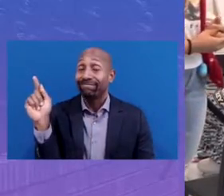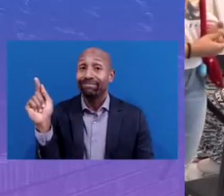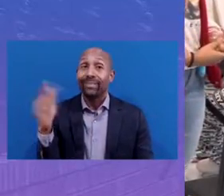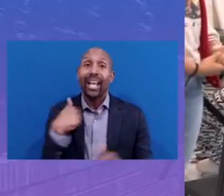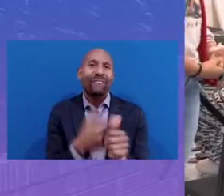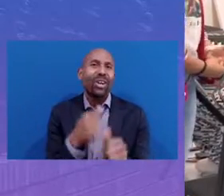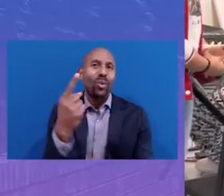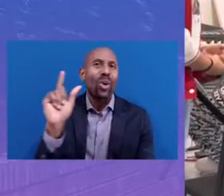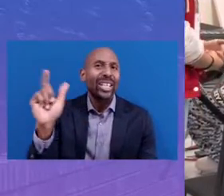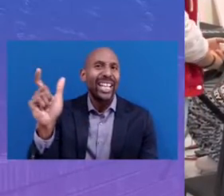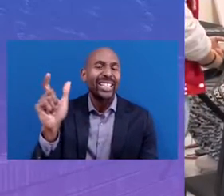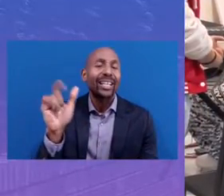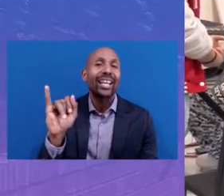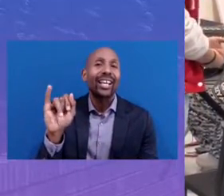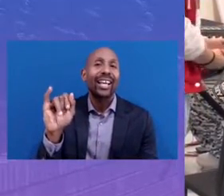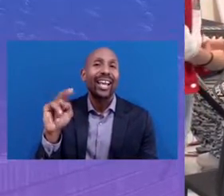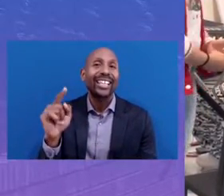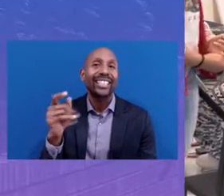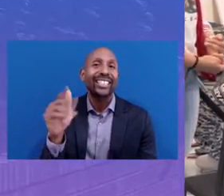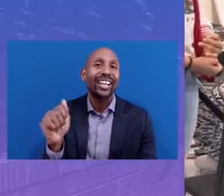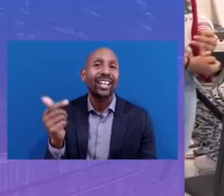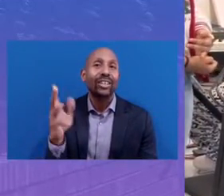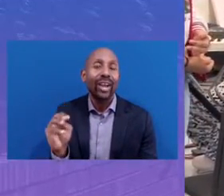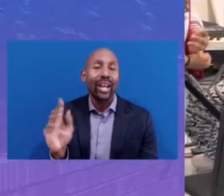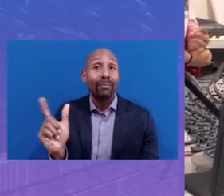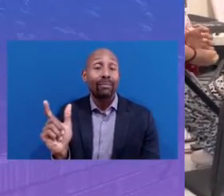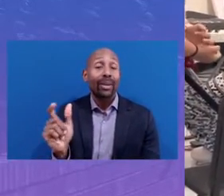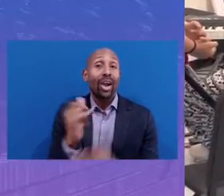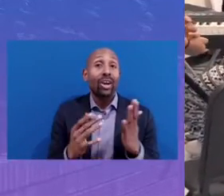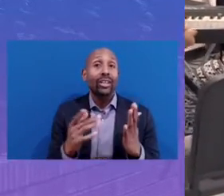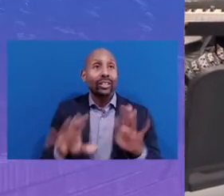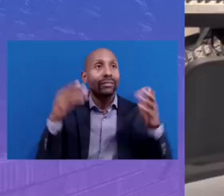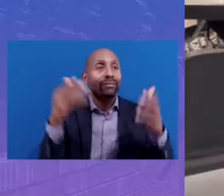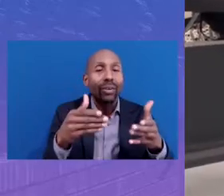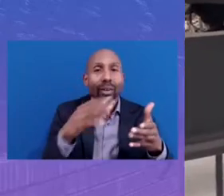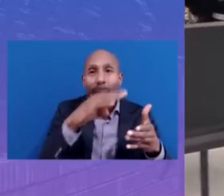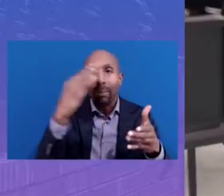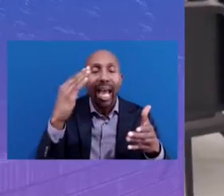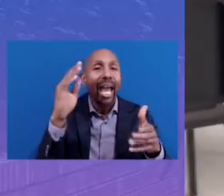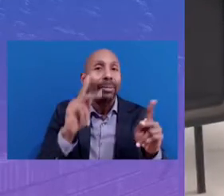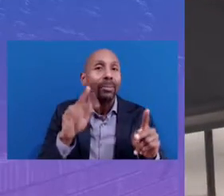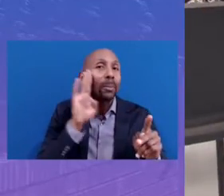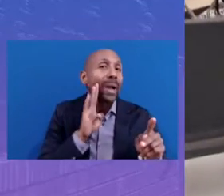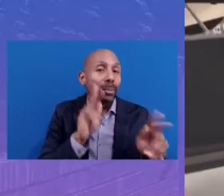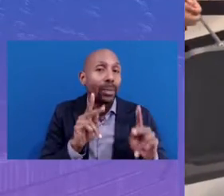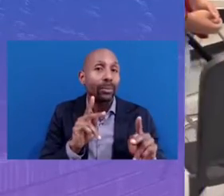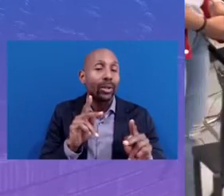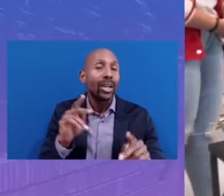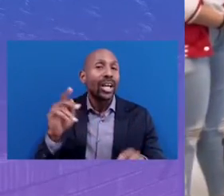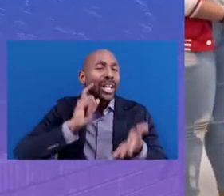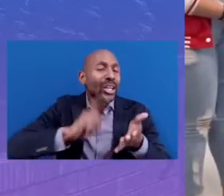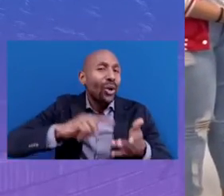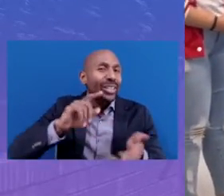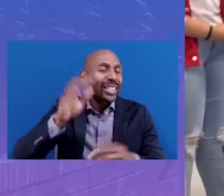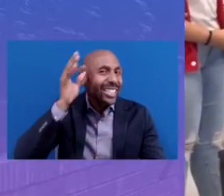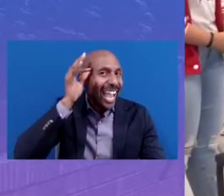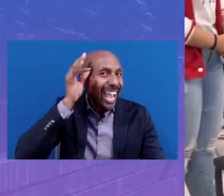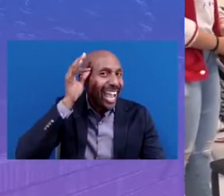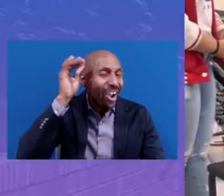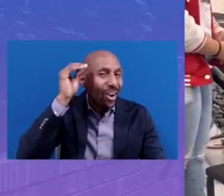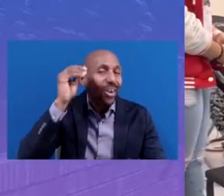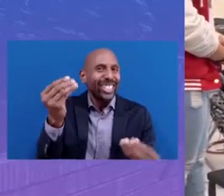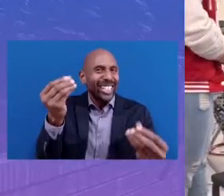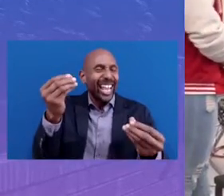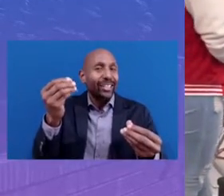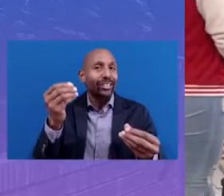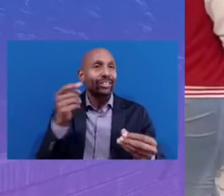Instagram for a while, she focuses her art on black and brown folks, and you see the texture of the hair, like, she is fearless and so are you, like, yellow rock is an afro, you know what